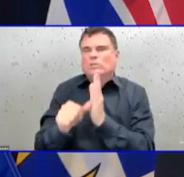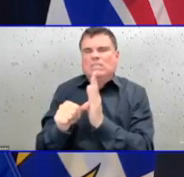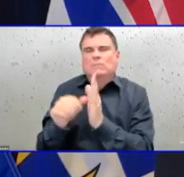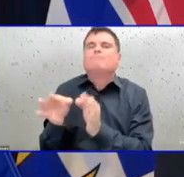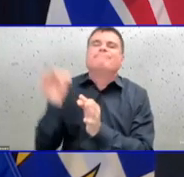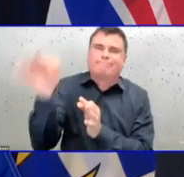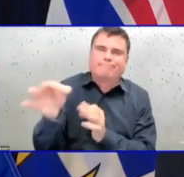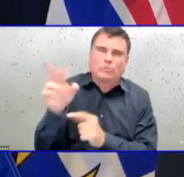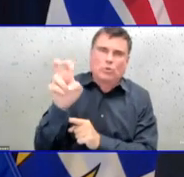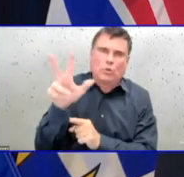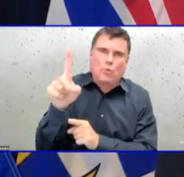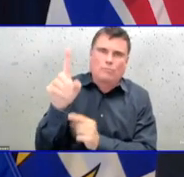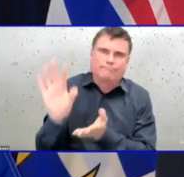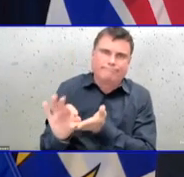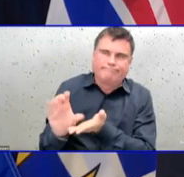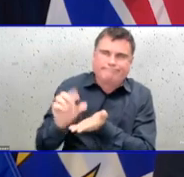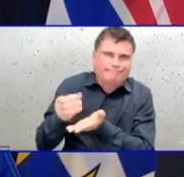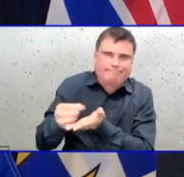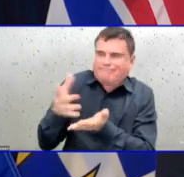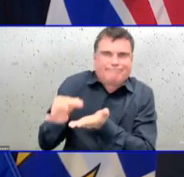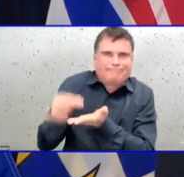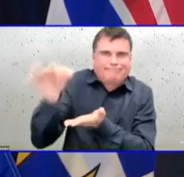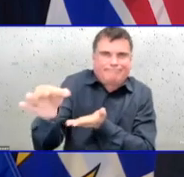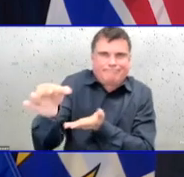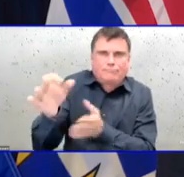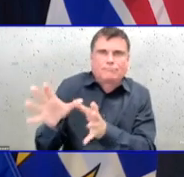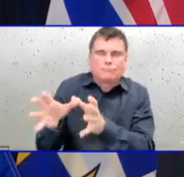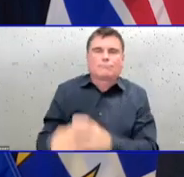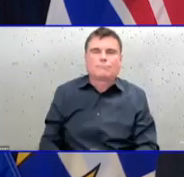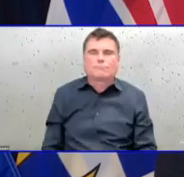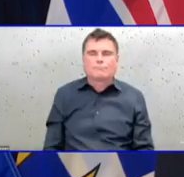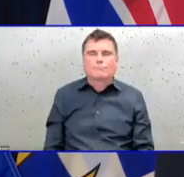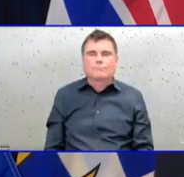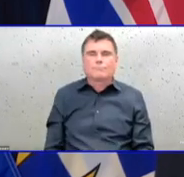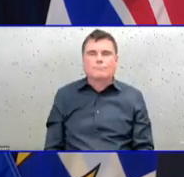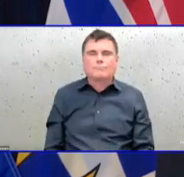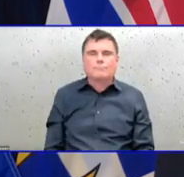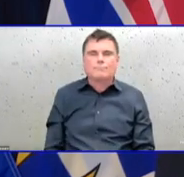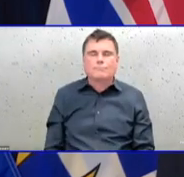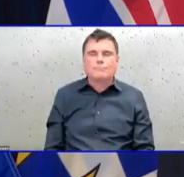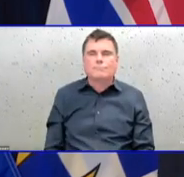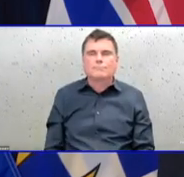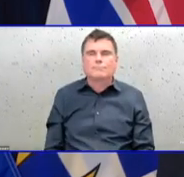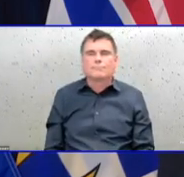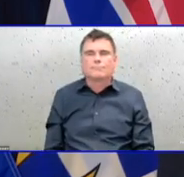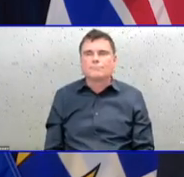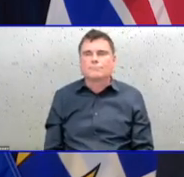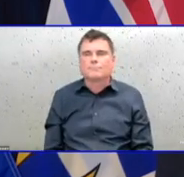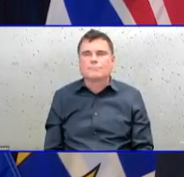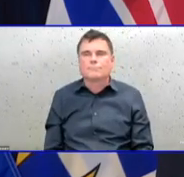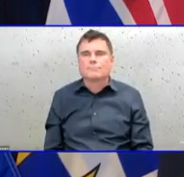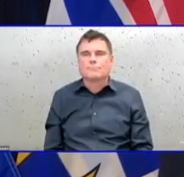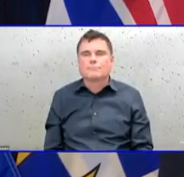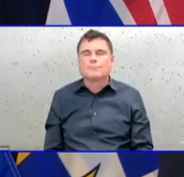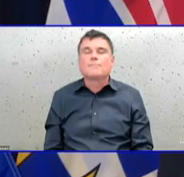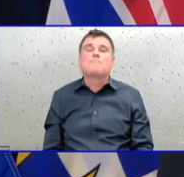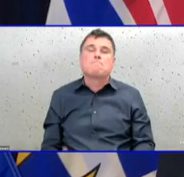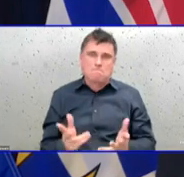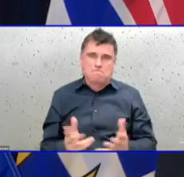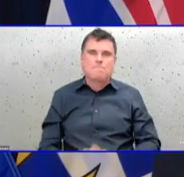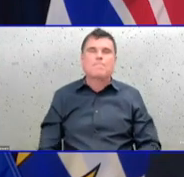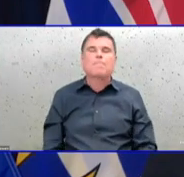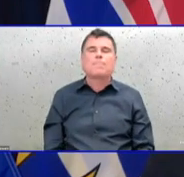and 61 in Interior Health, and no surgeries were postponed in the Provincial Health Services